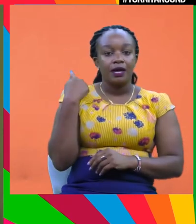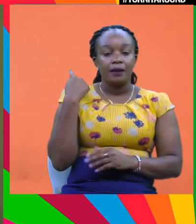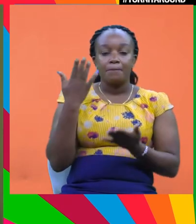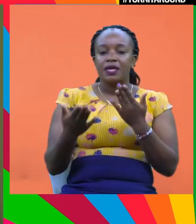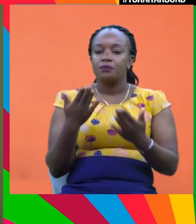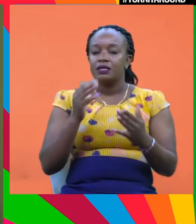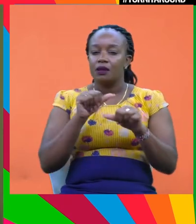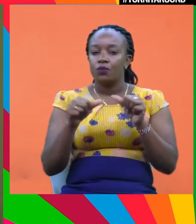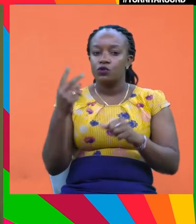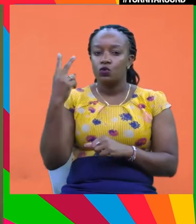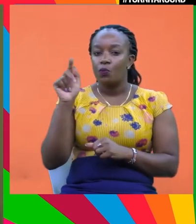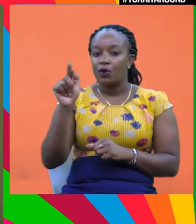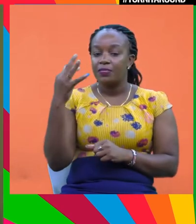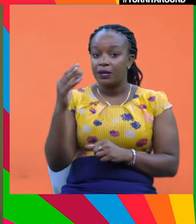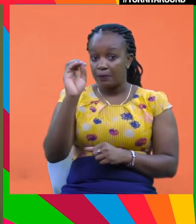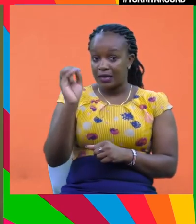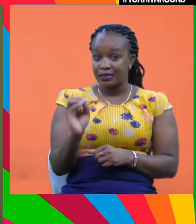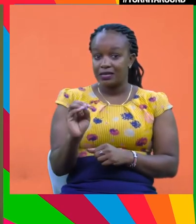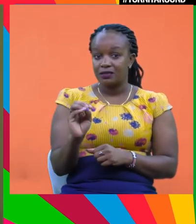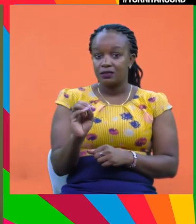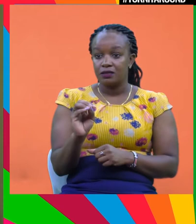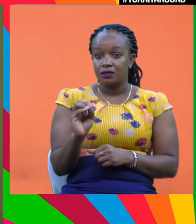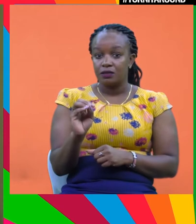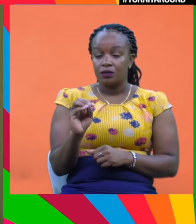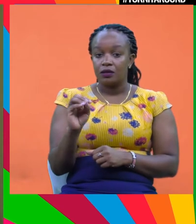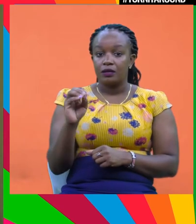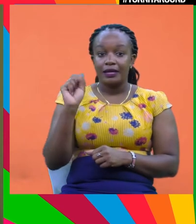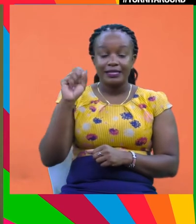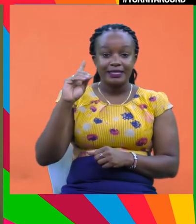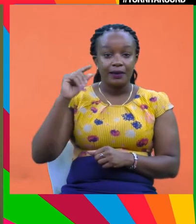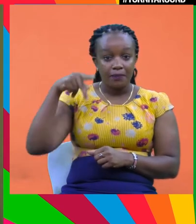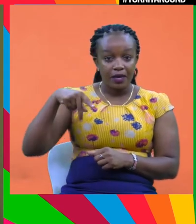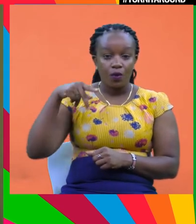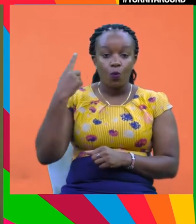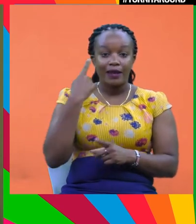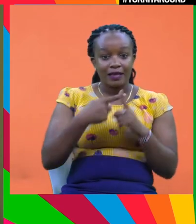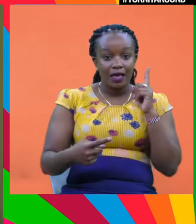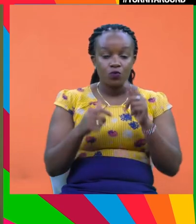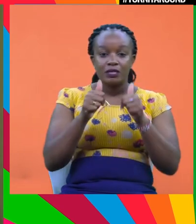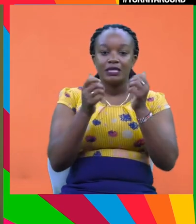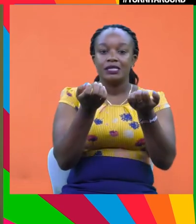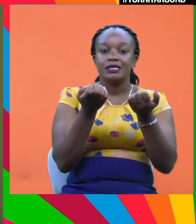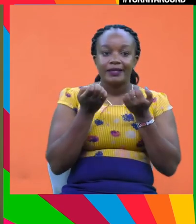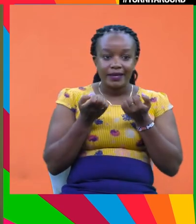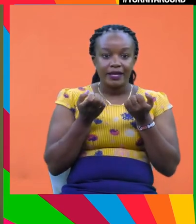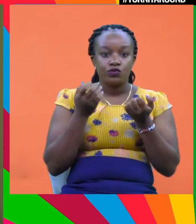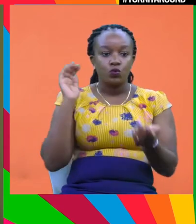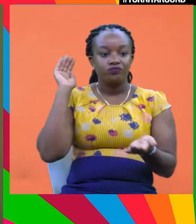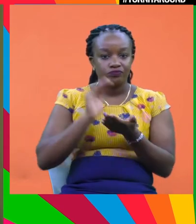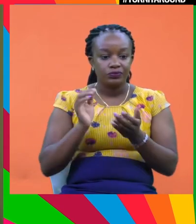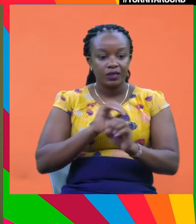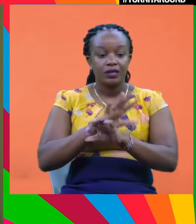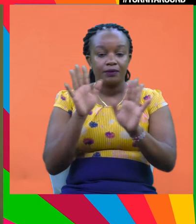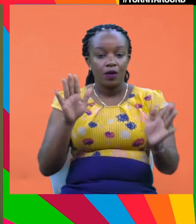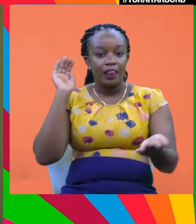probably somewhere around 2.3% of global GDP per year that is needed to reach the Paris